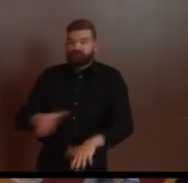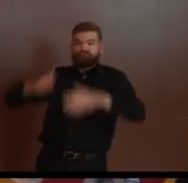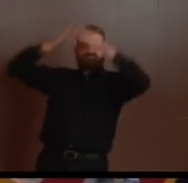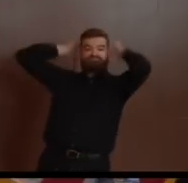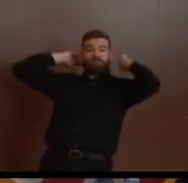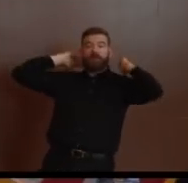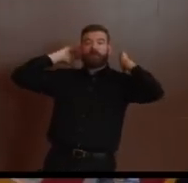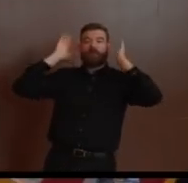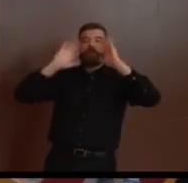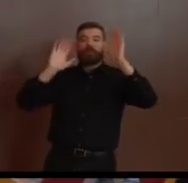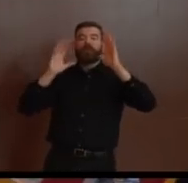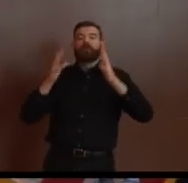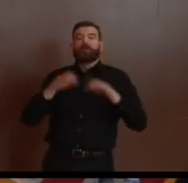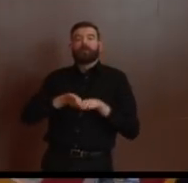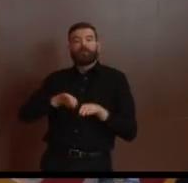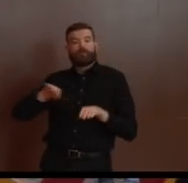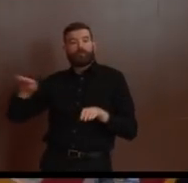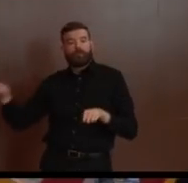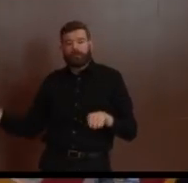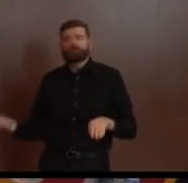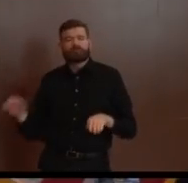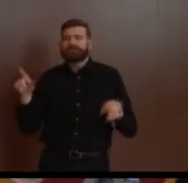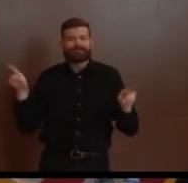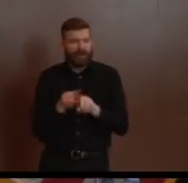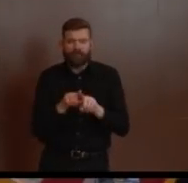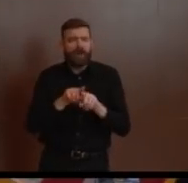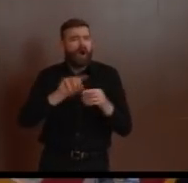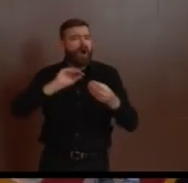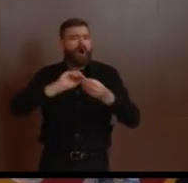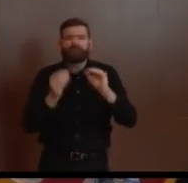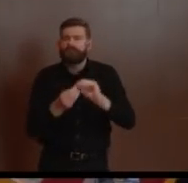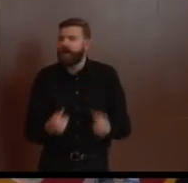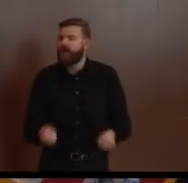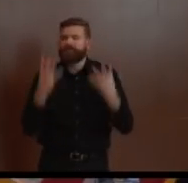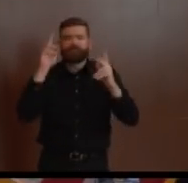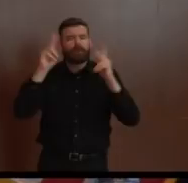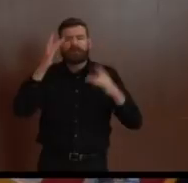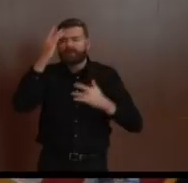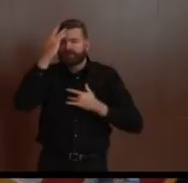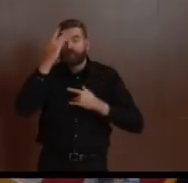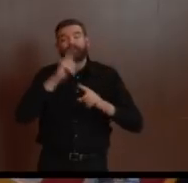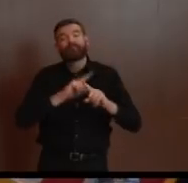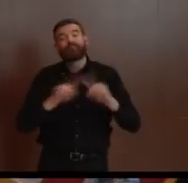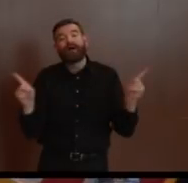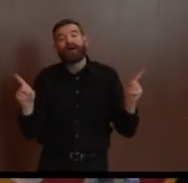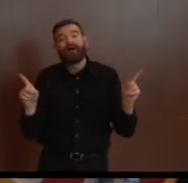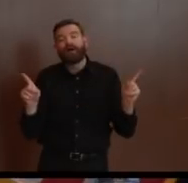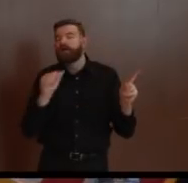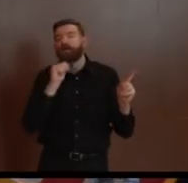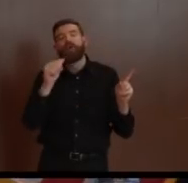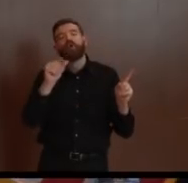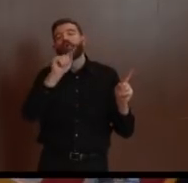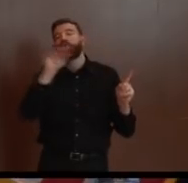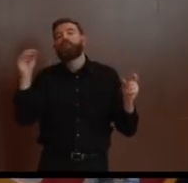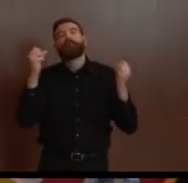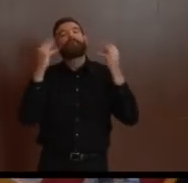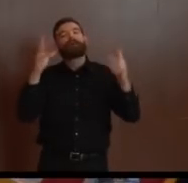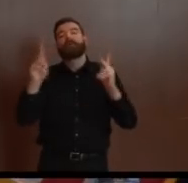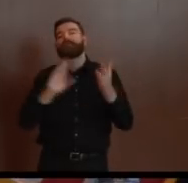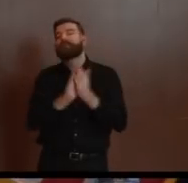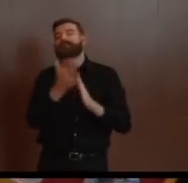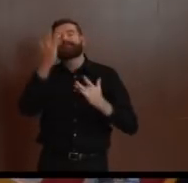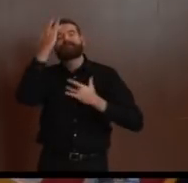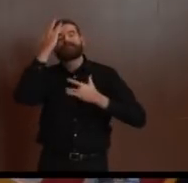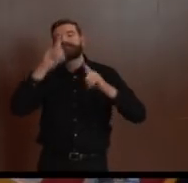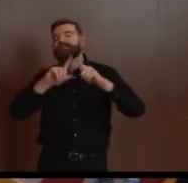system. Number of beds – I mentioned field hospitals. Judy's aggressively with Chris and team trying to – with Pat Callahan trying to reopen